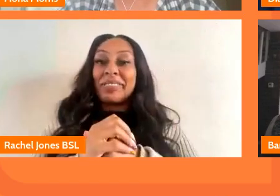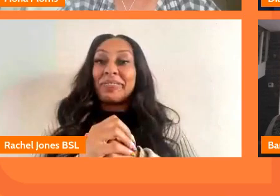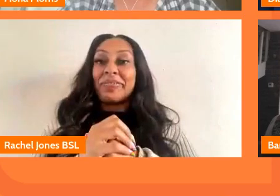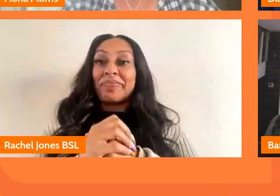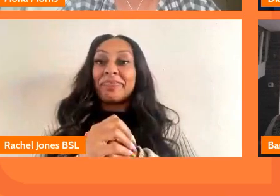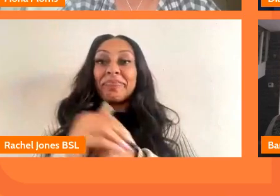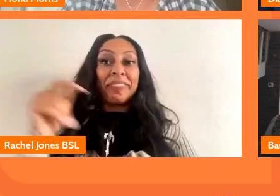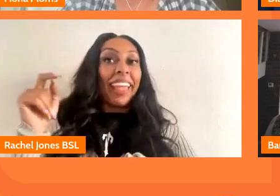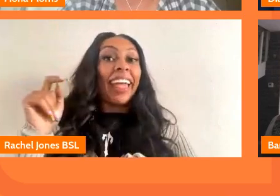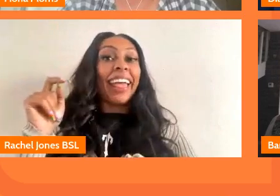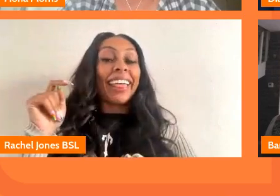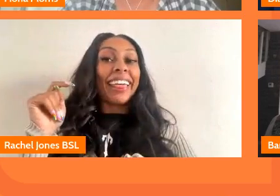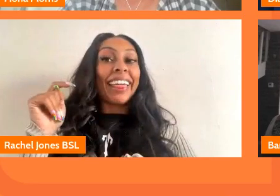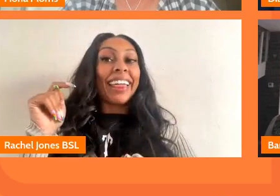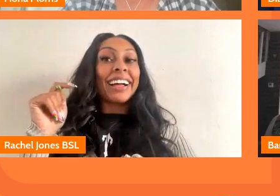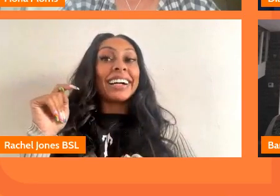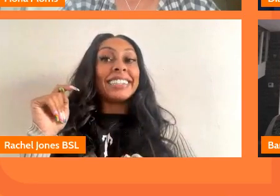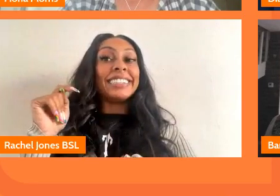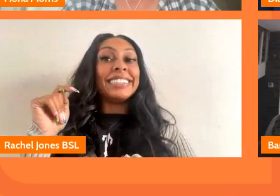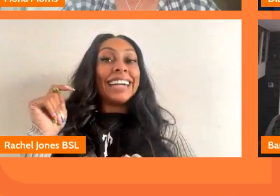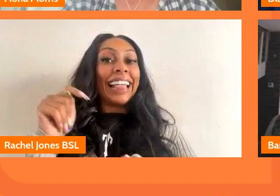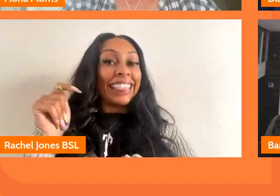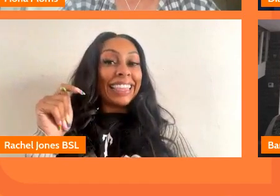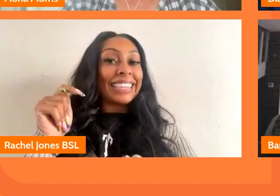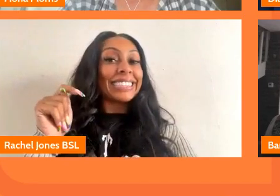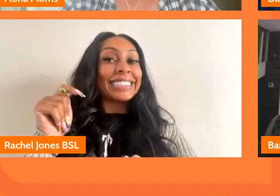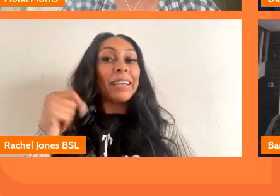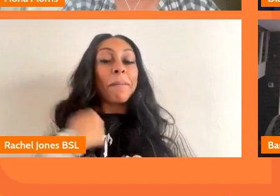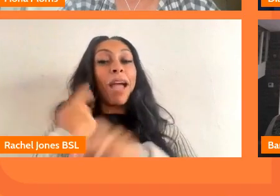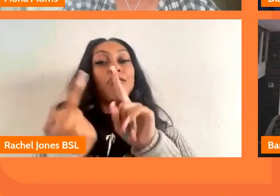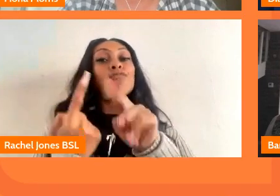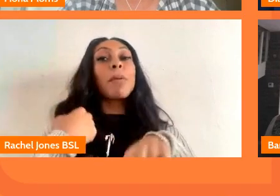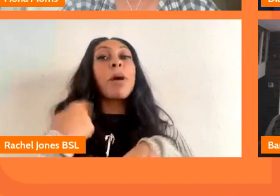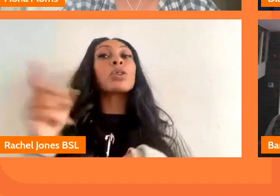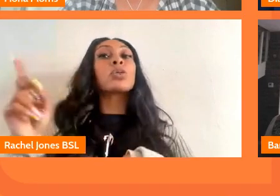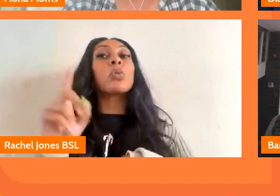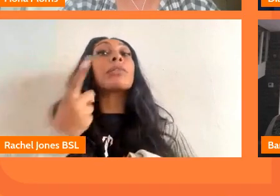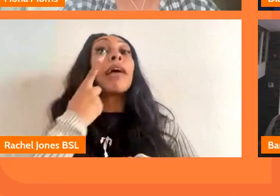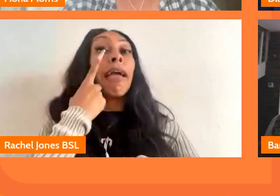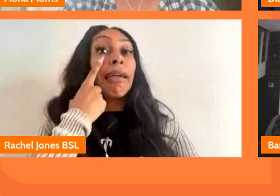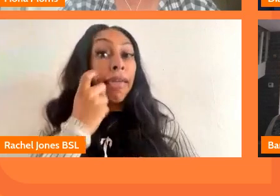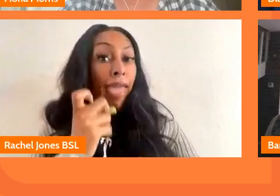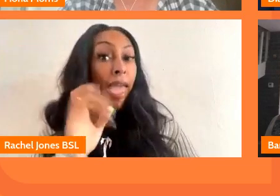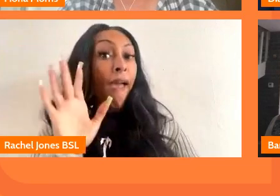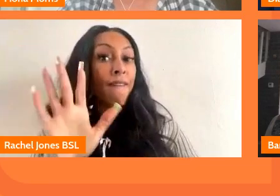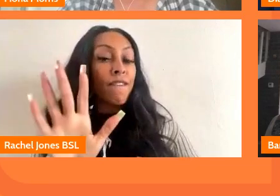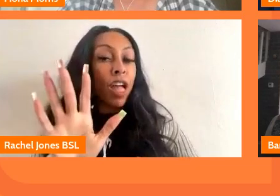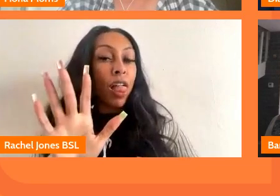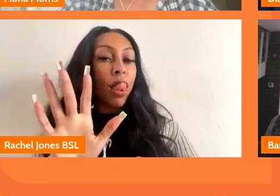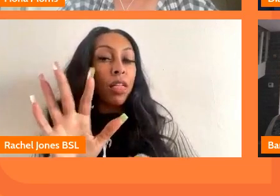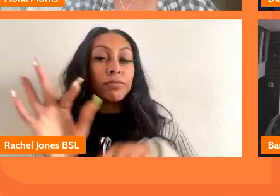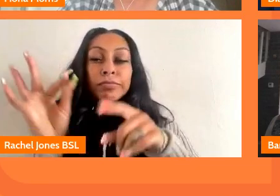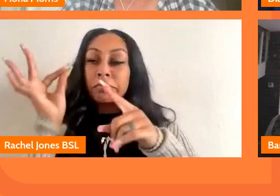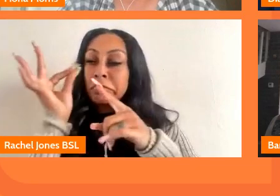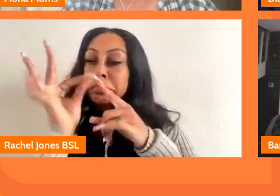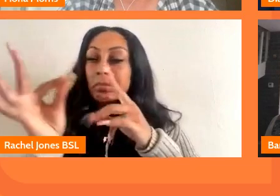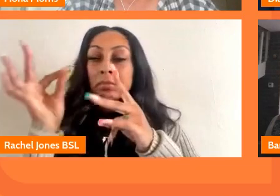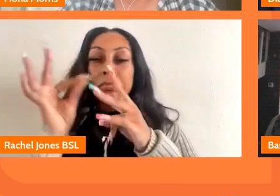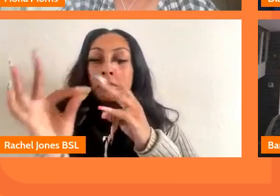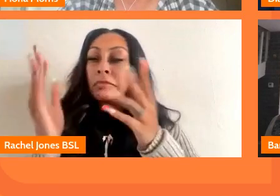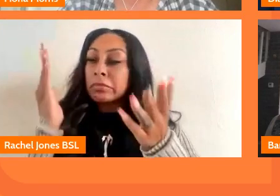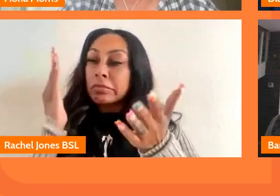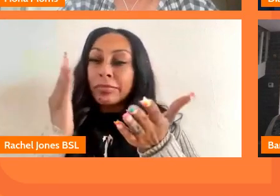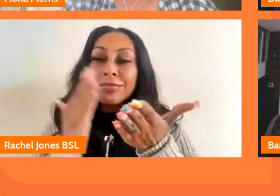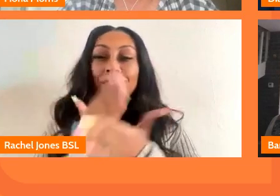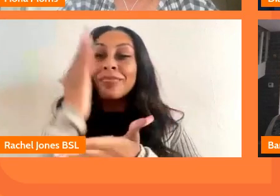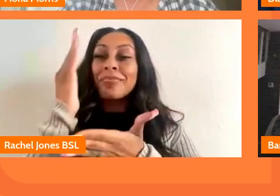this is uh yeah um my response to that is carefully and thoroughly yes although being in a position of commissioning